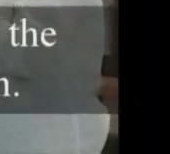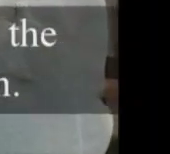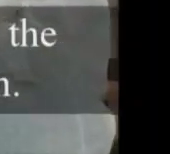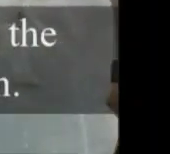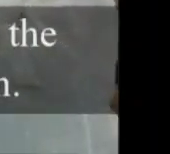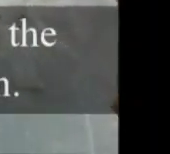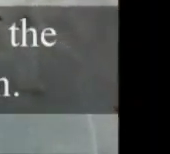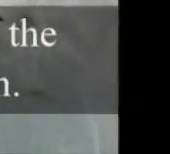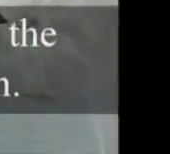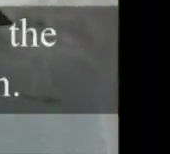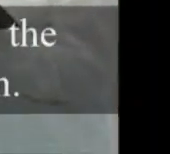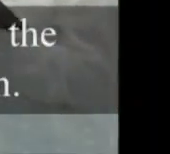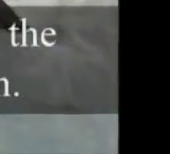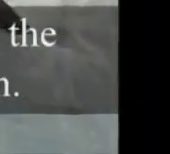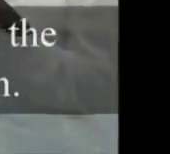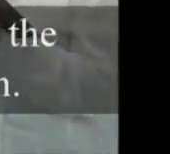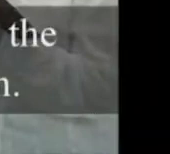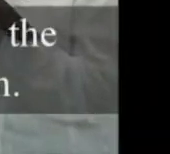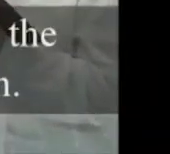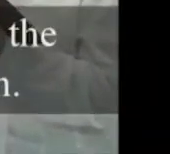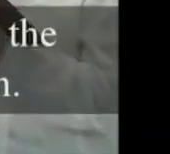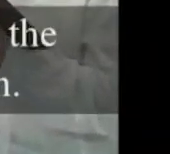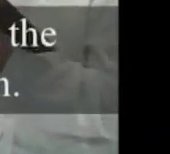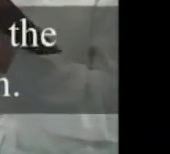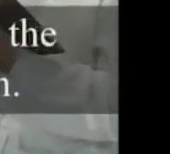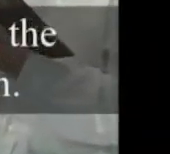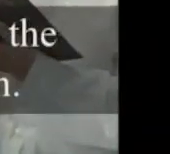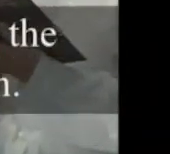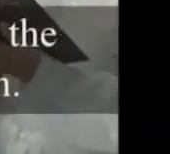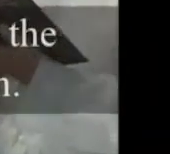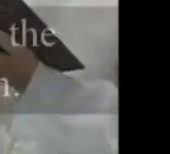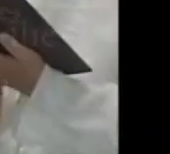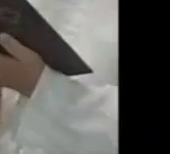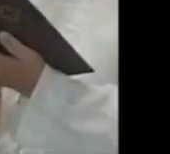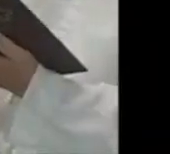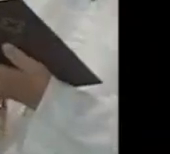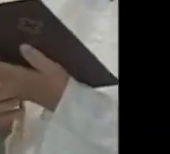life before the rising sun.